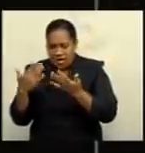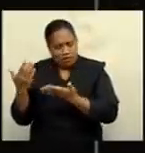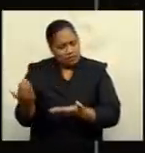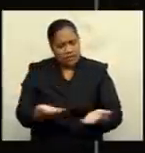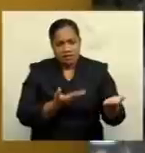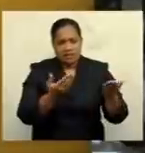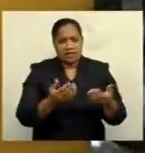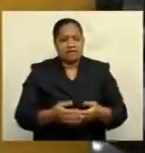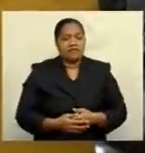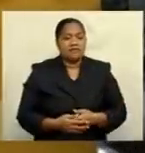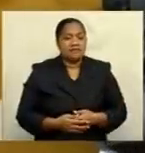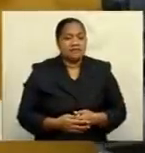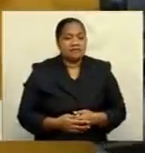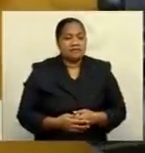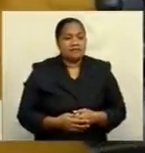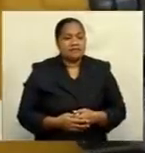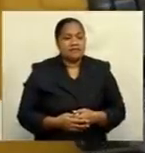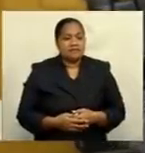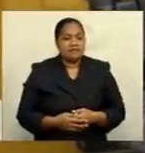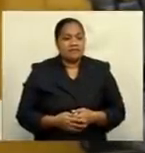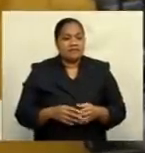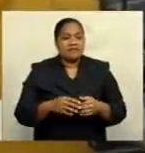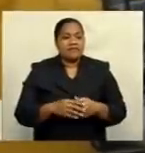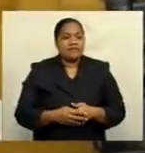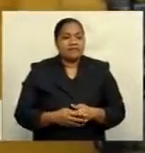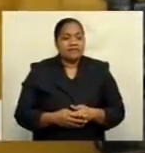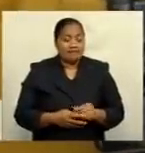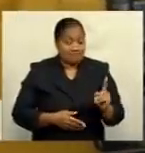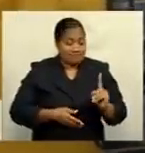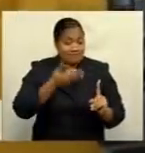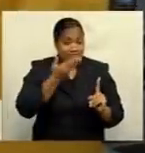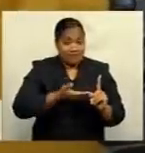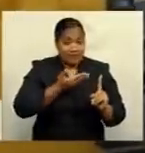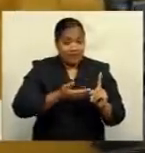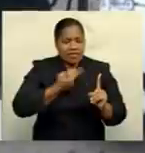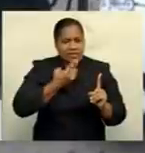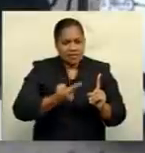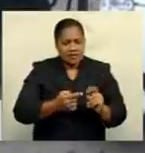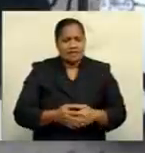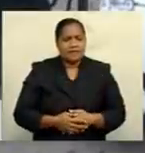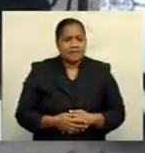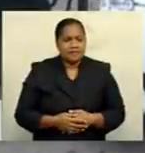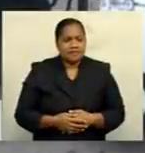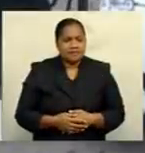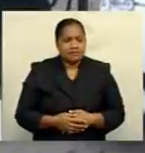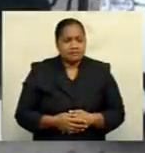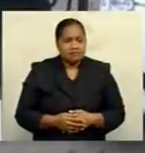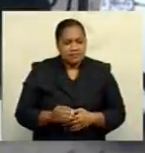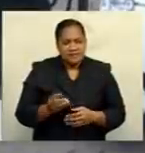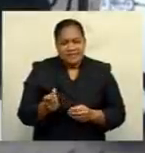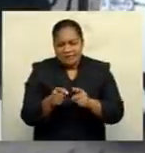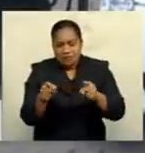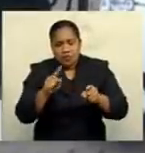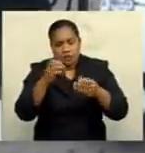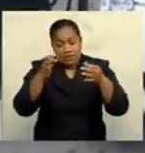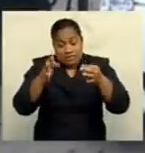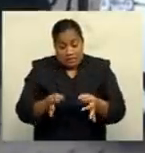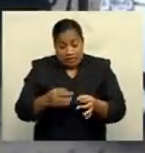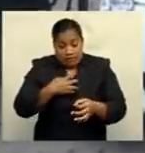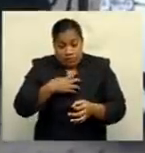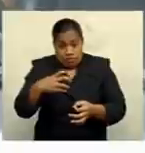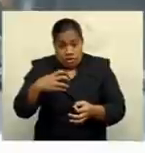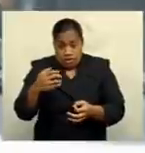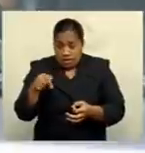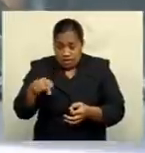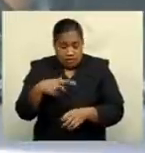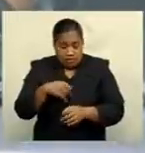reports. Sanaka Samarasinha says certain factors will decide whether more doses will be made available to us.